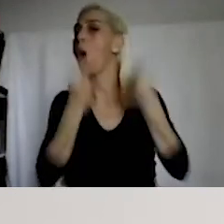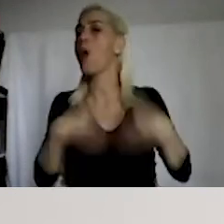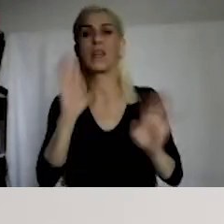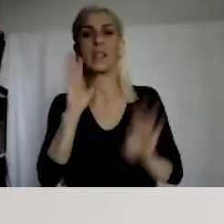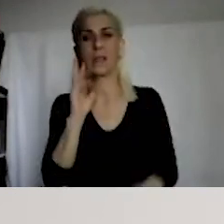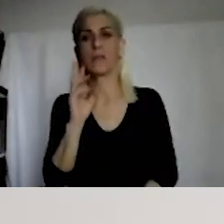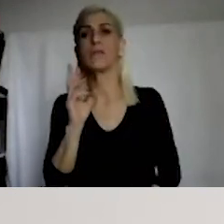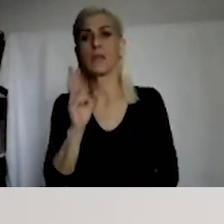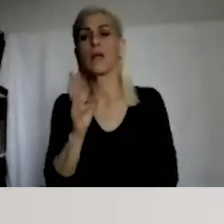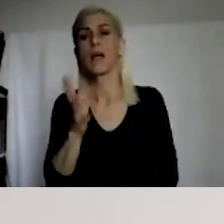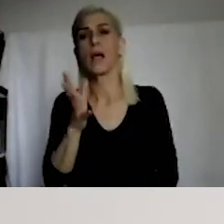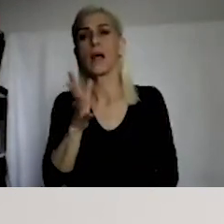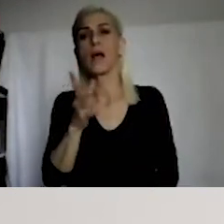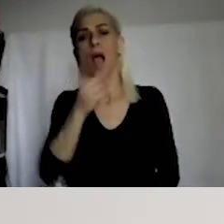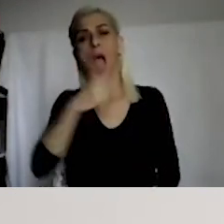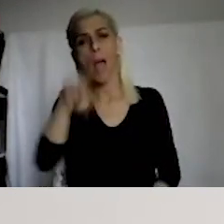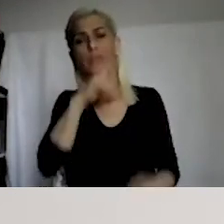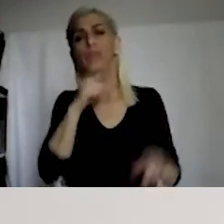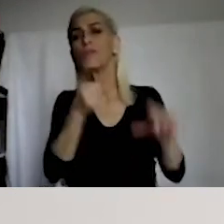right groups.